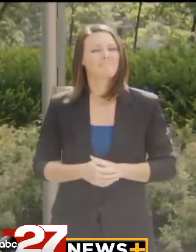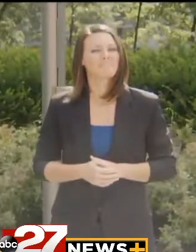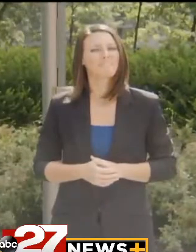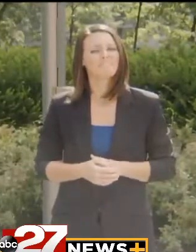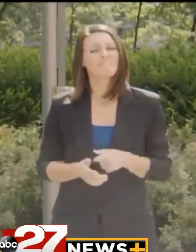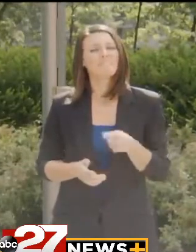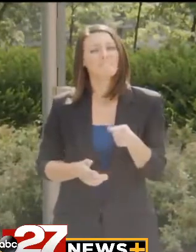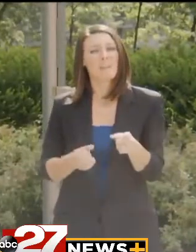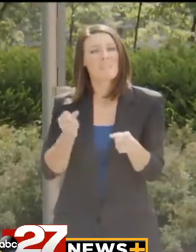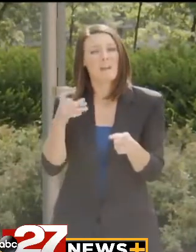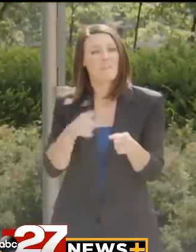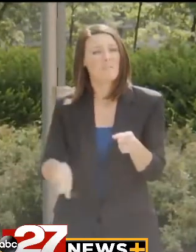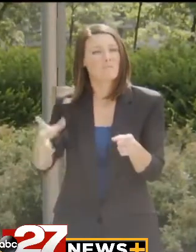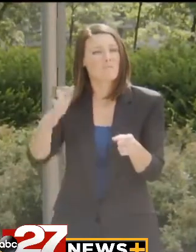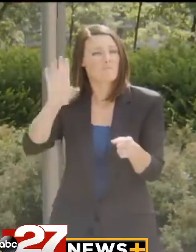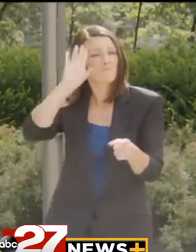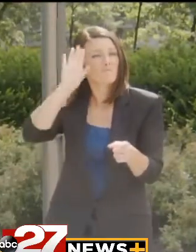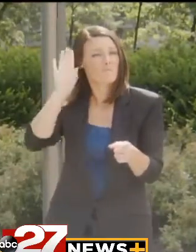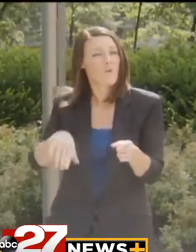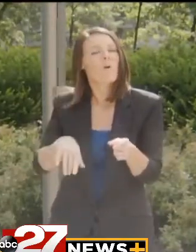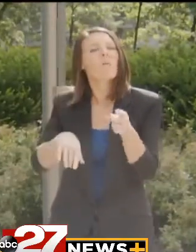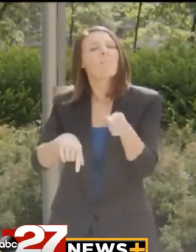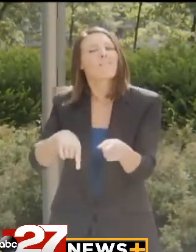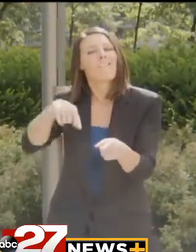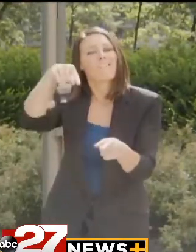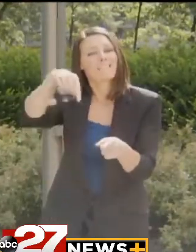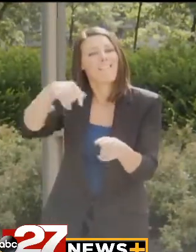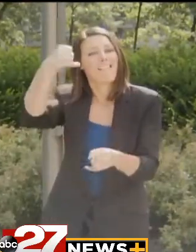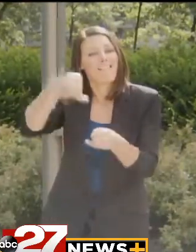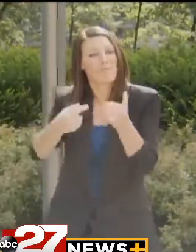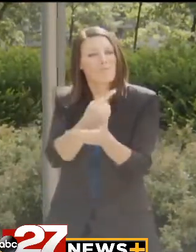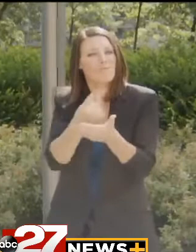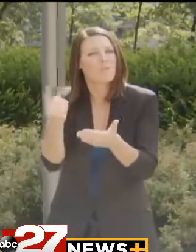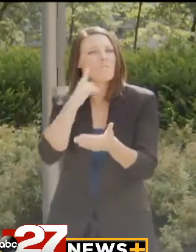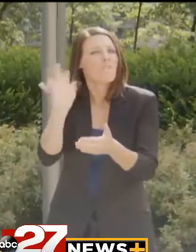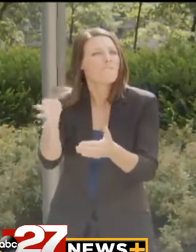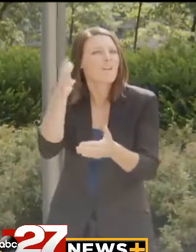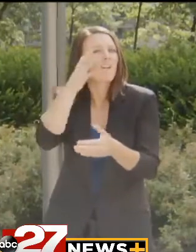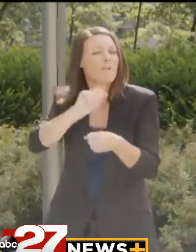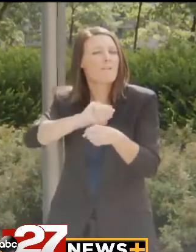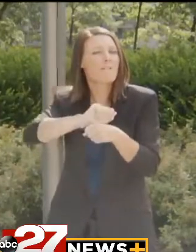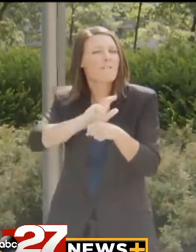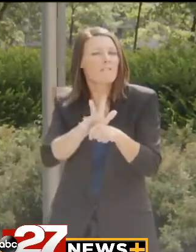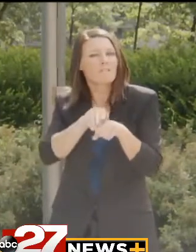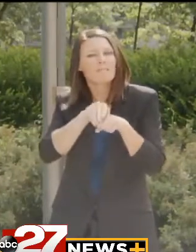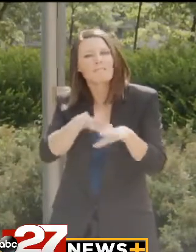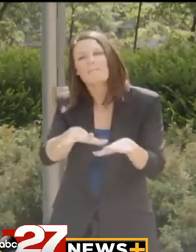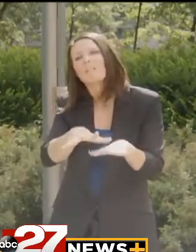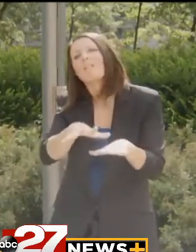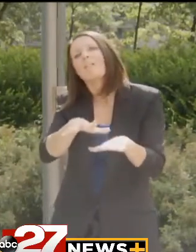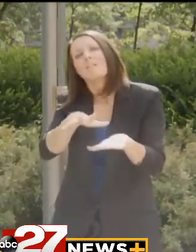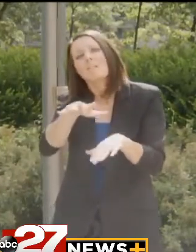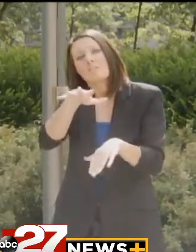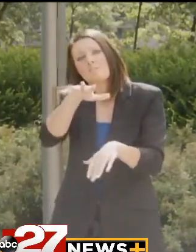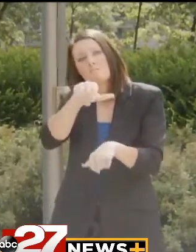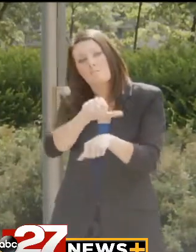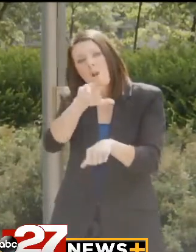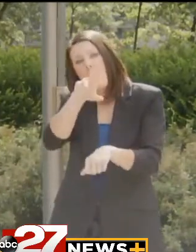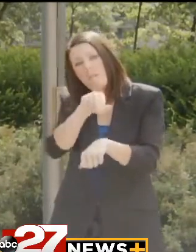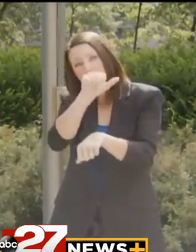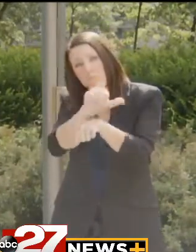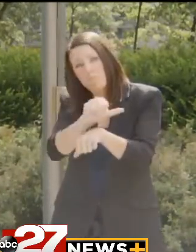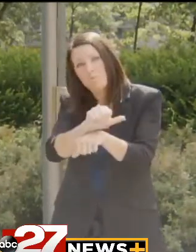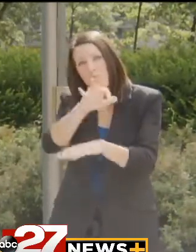As many of you may be aware, this is the final week of the federal pandemic unemployment benefits. The